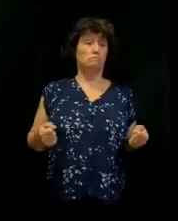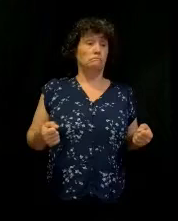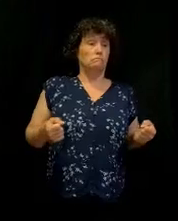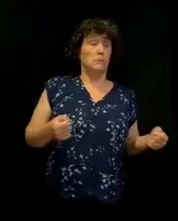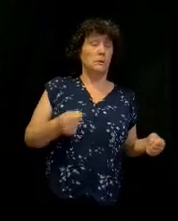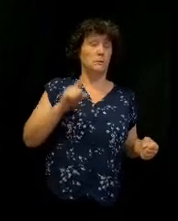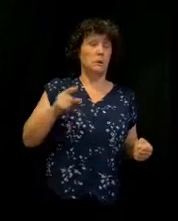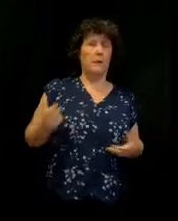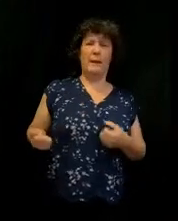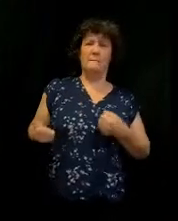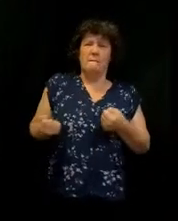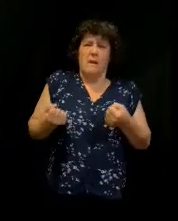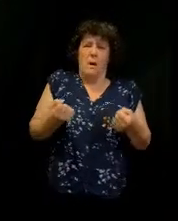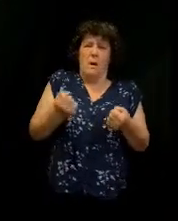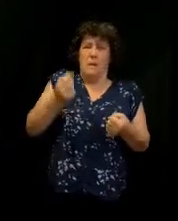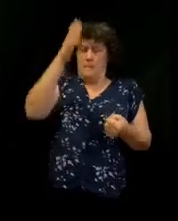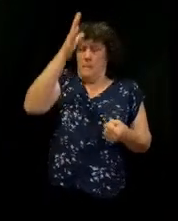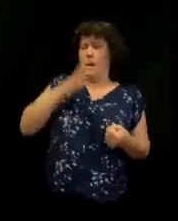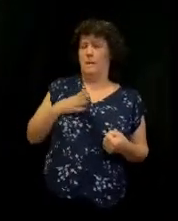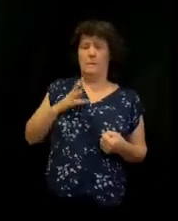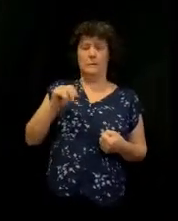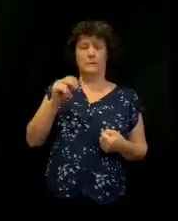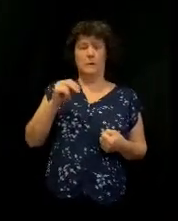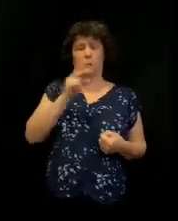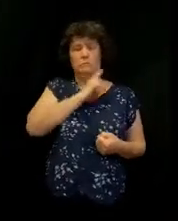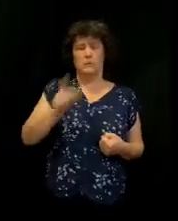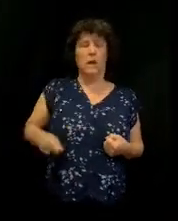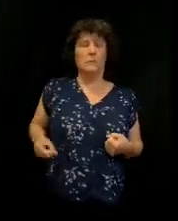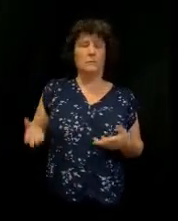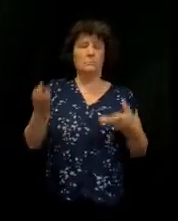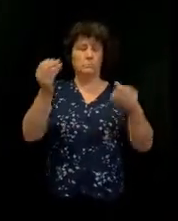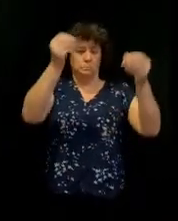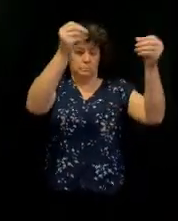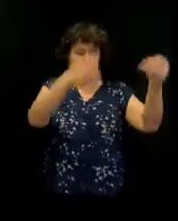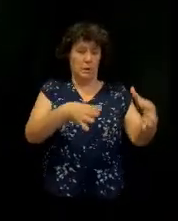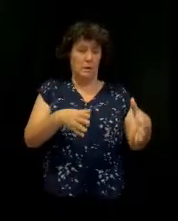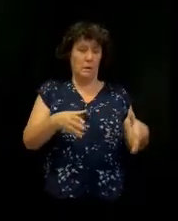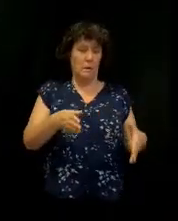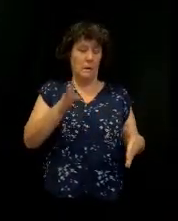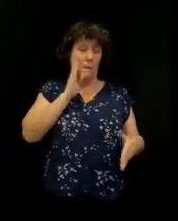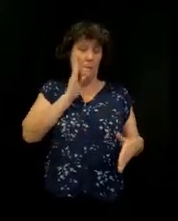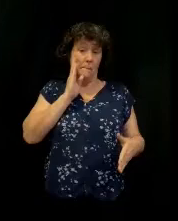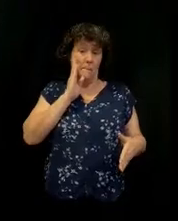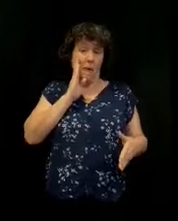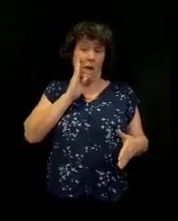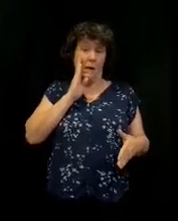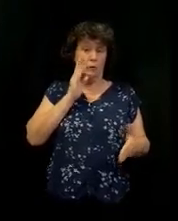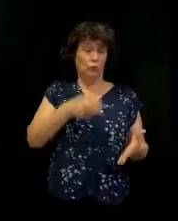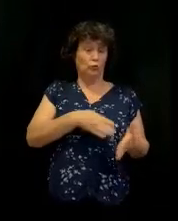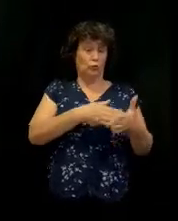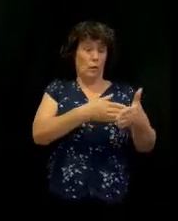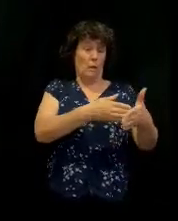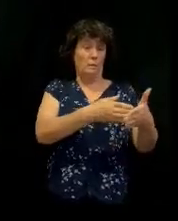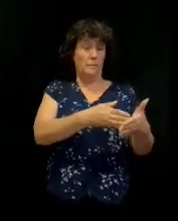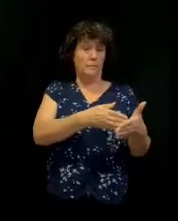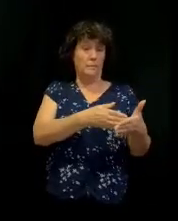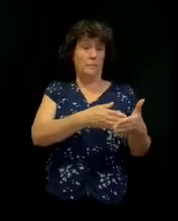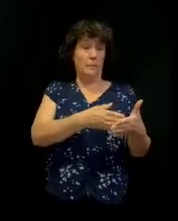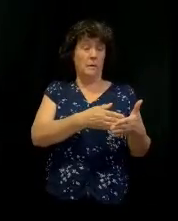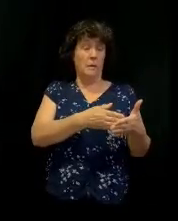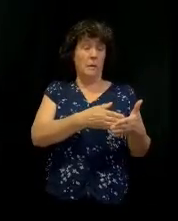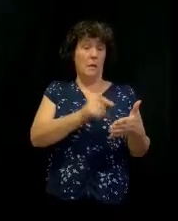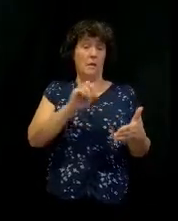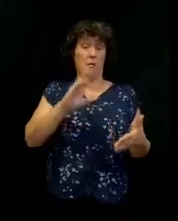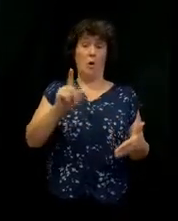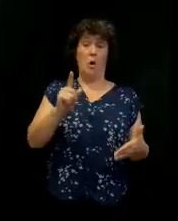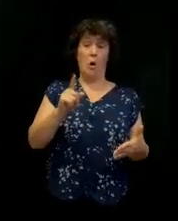Levites on the backslip, but he puts it on a cart. And the Bible says he comes to a place, and it said that the cart actually began to hit a pothole